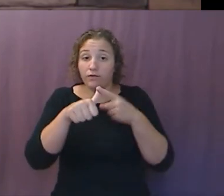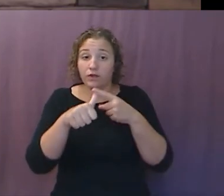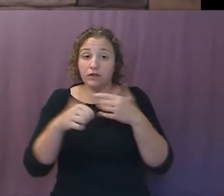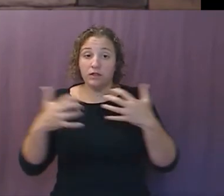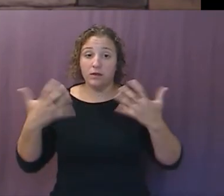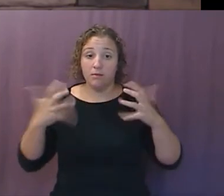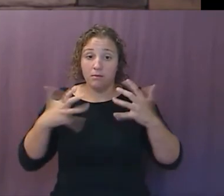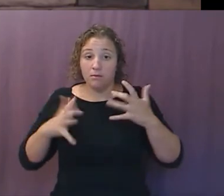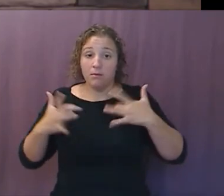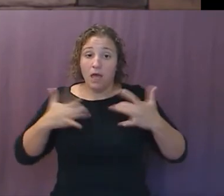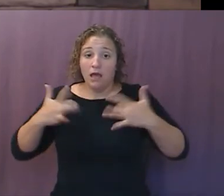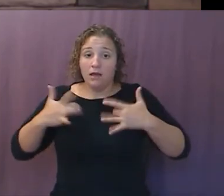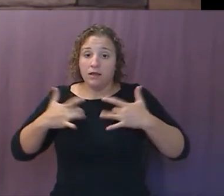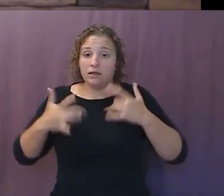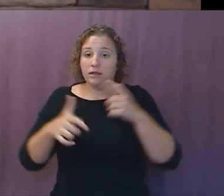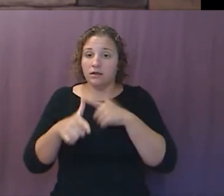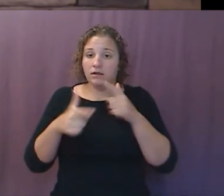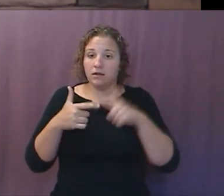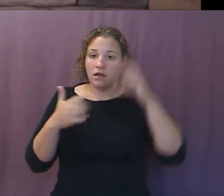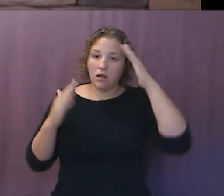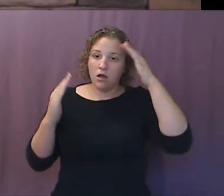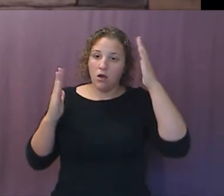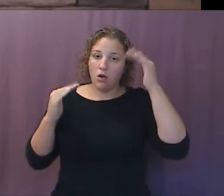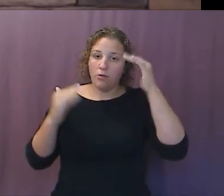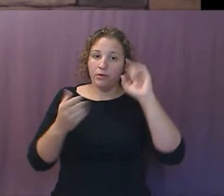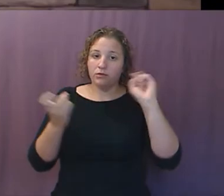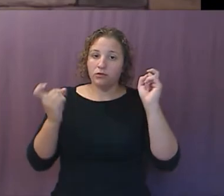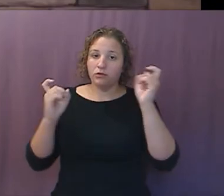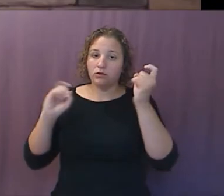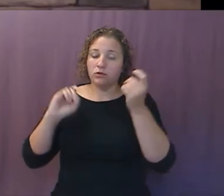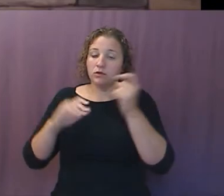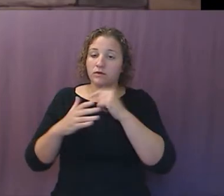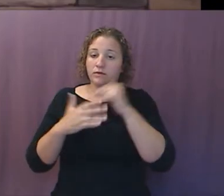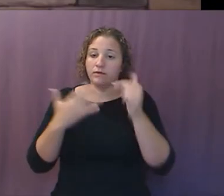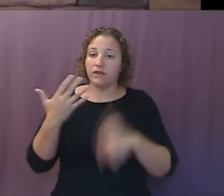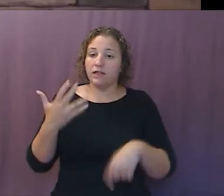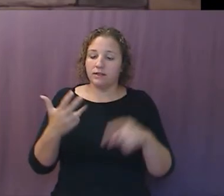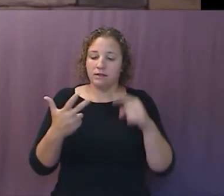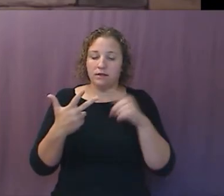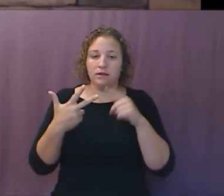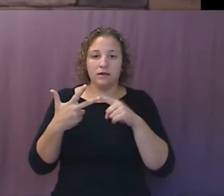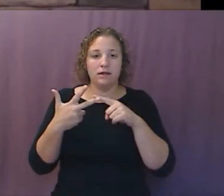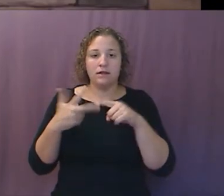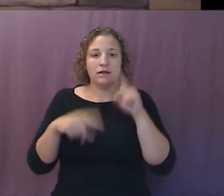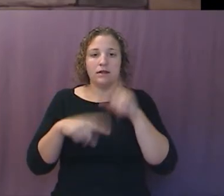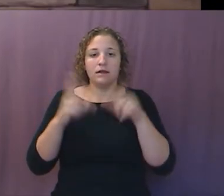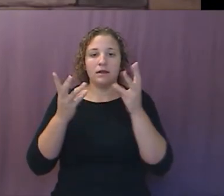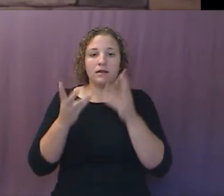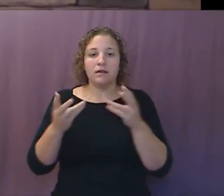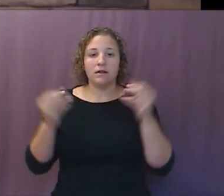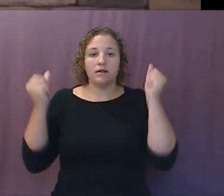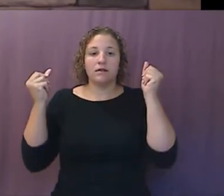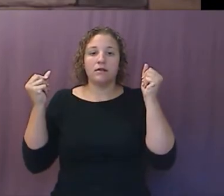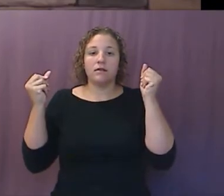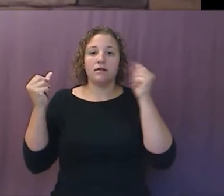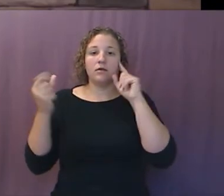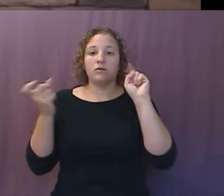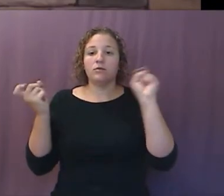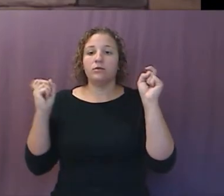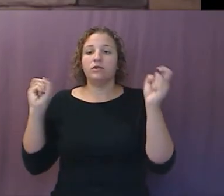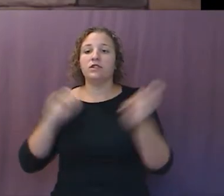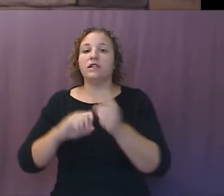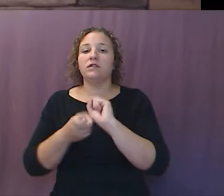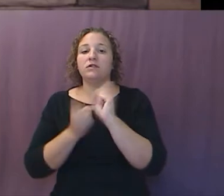liquidity phase. Then the hope, which is the correction phase. And finally, the insolvency, which is the brutal phase that changes everything,